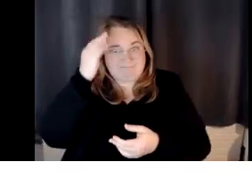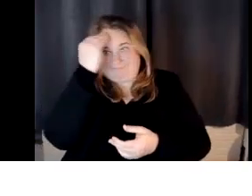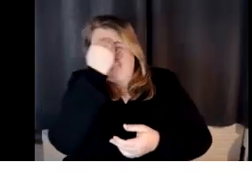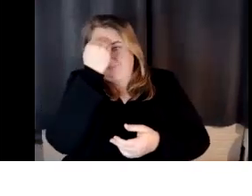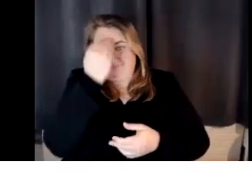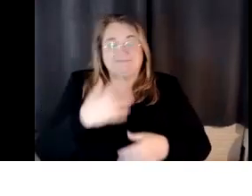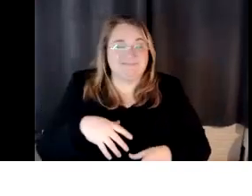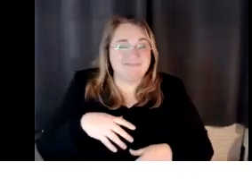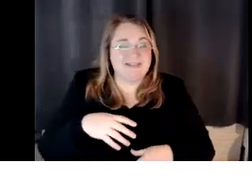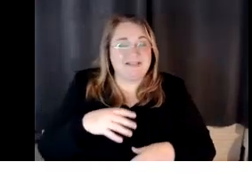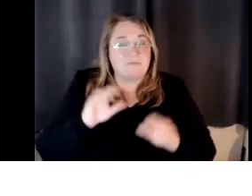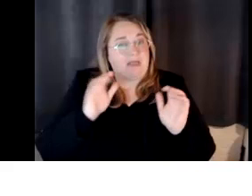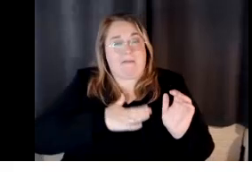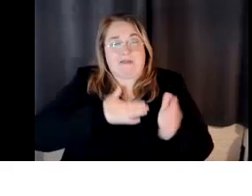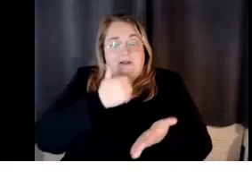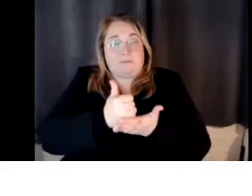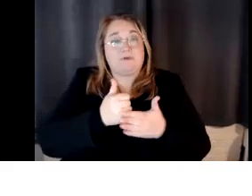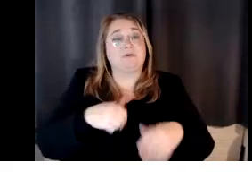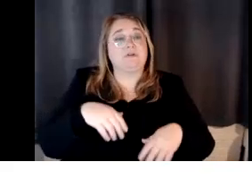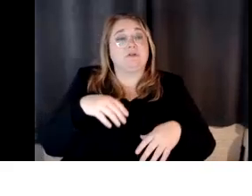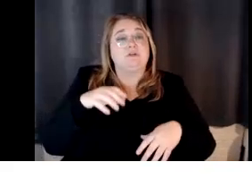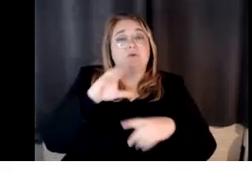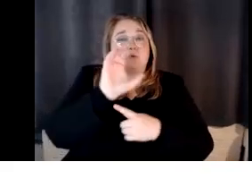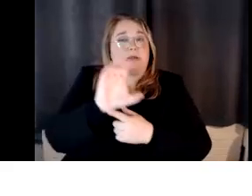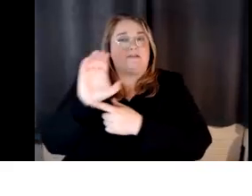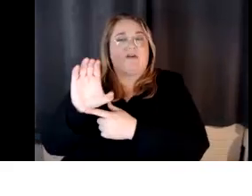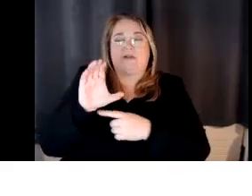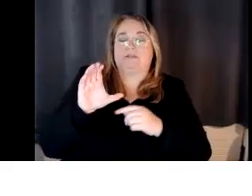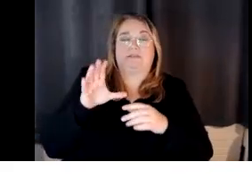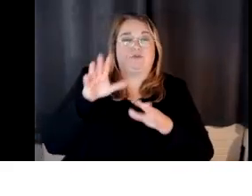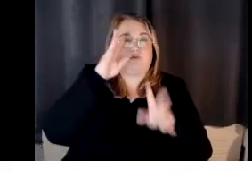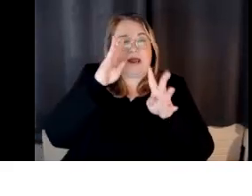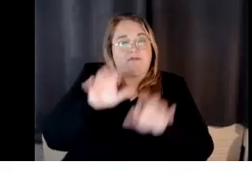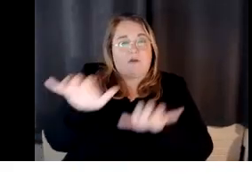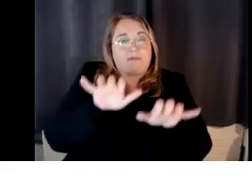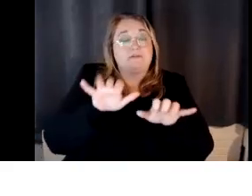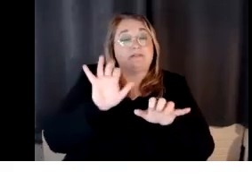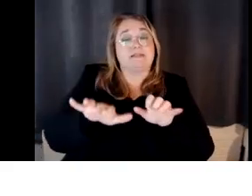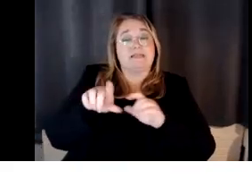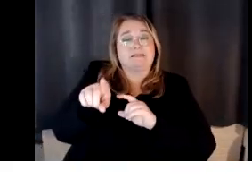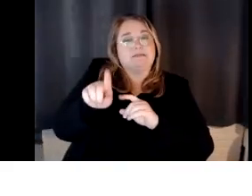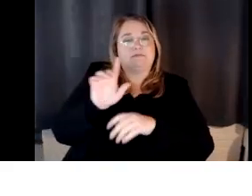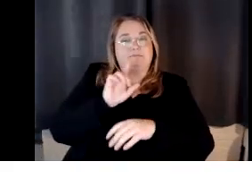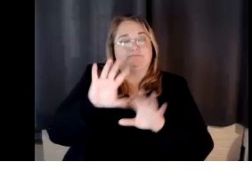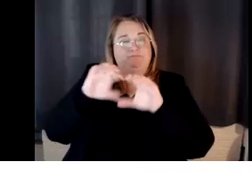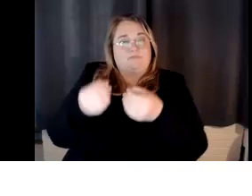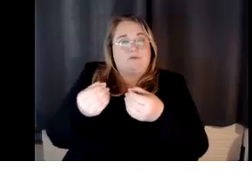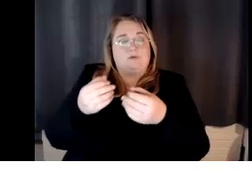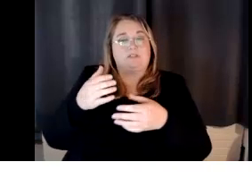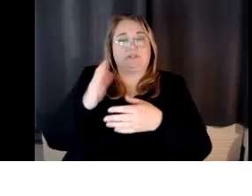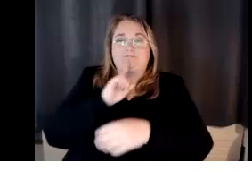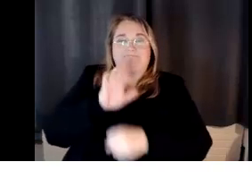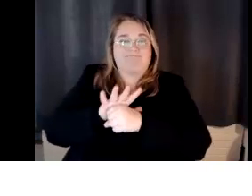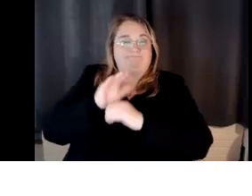Sally was saying, um, Creative Commons is a nonprofit that's dedicated to building a globally accessible public commons of knowledge and